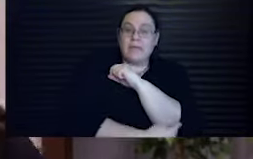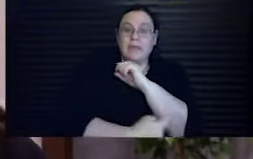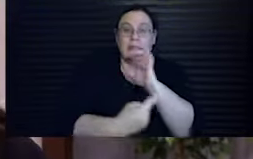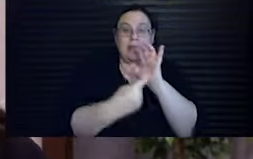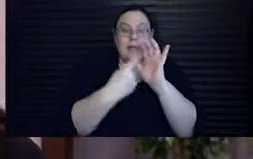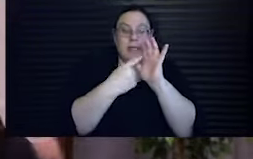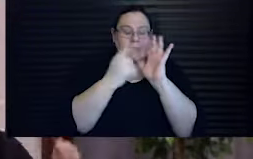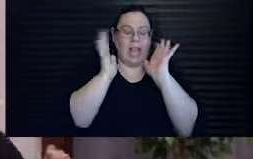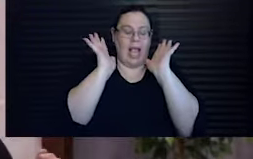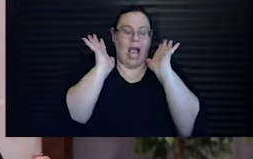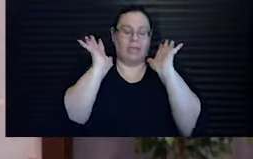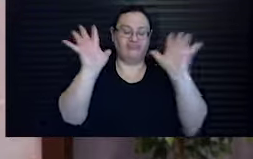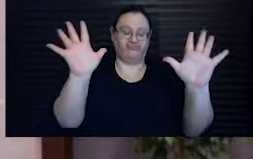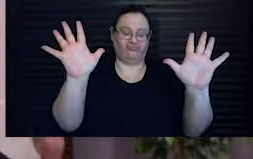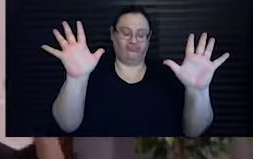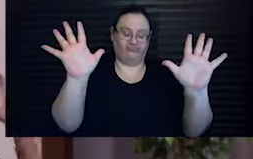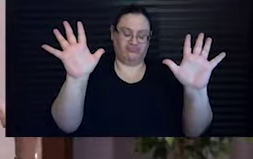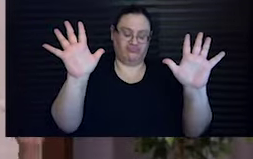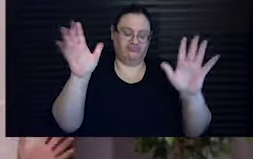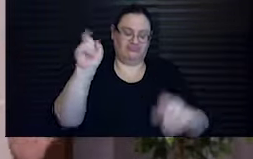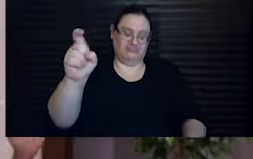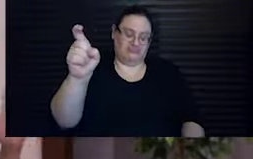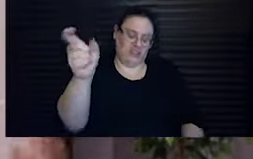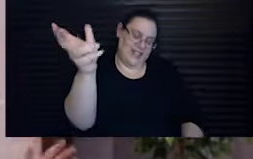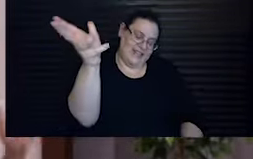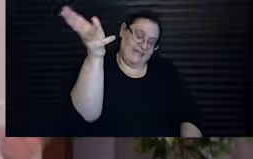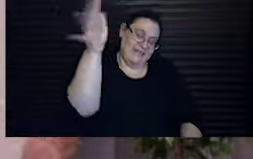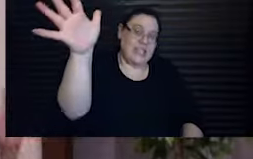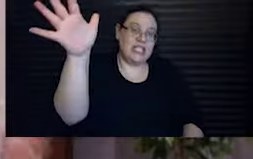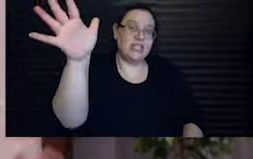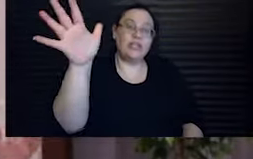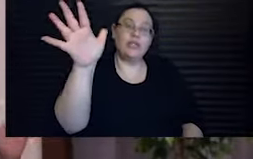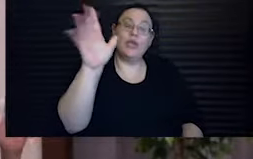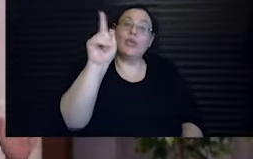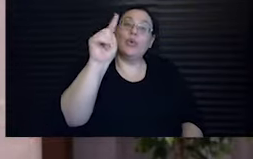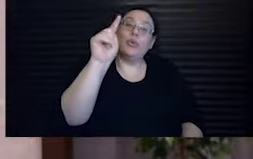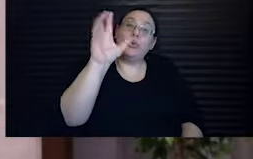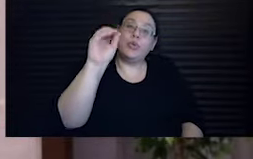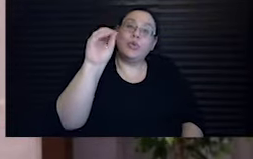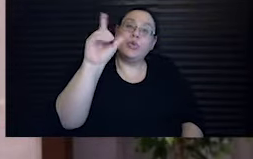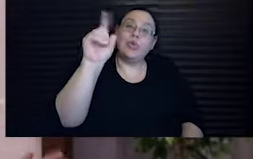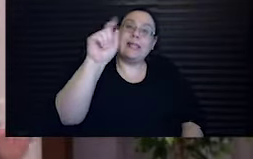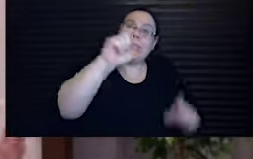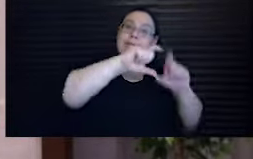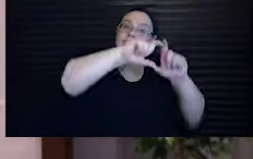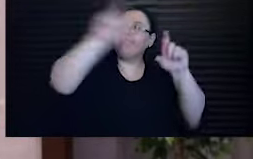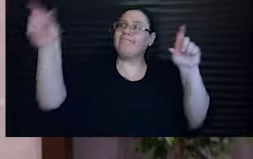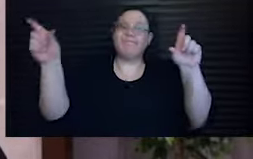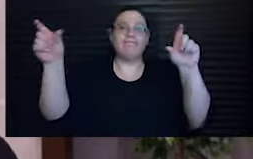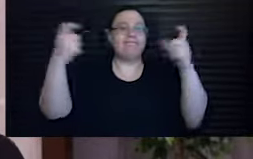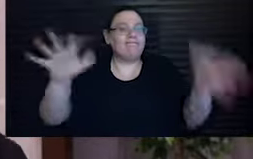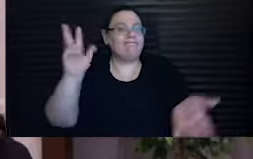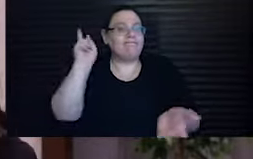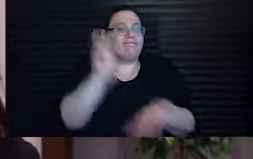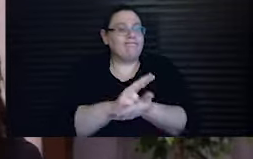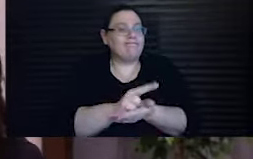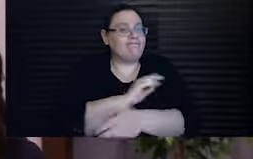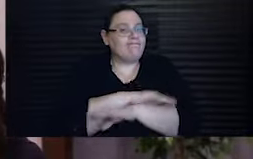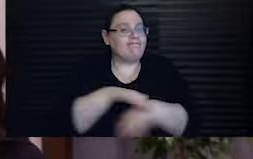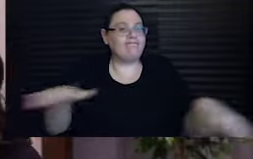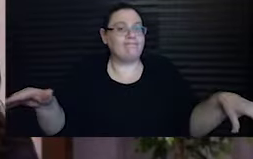to just step back and throw up our hands and say, it is too late. We've already lost.